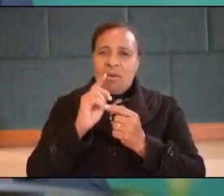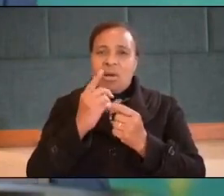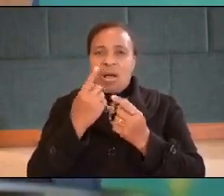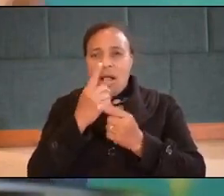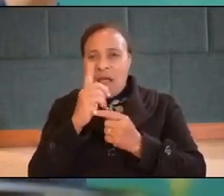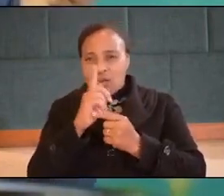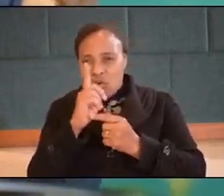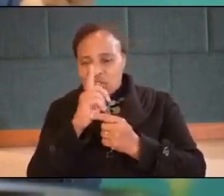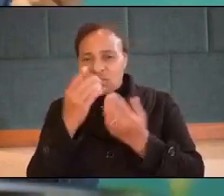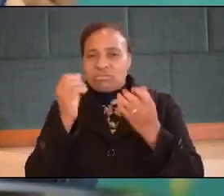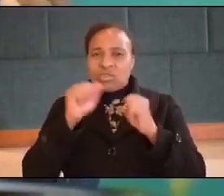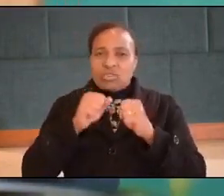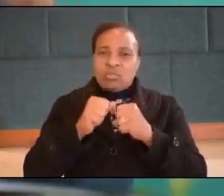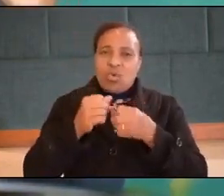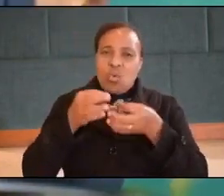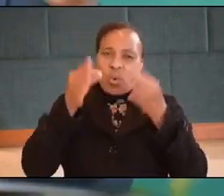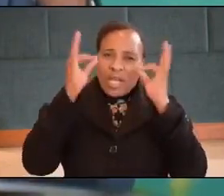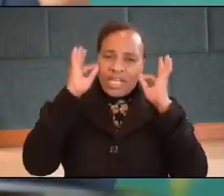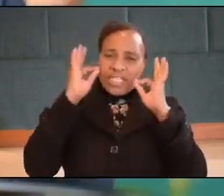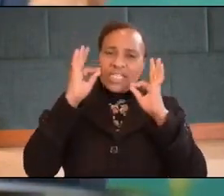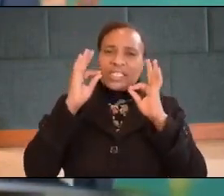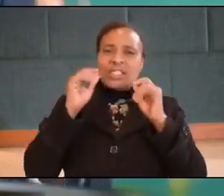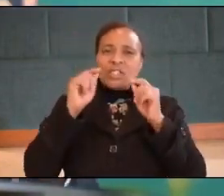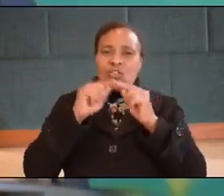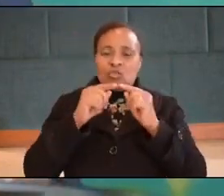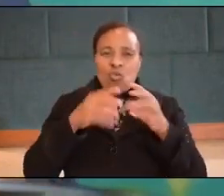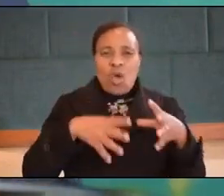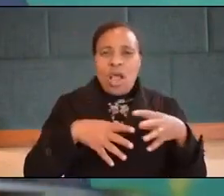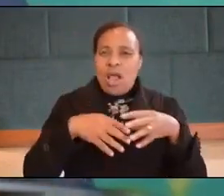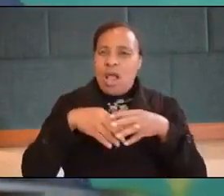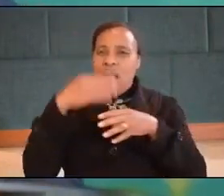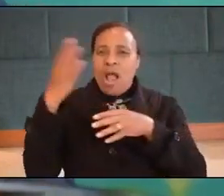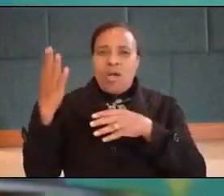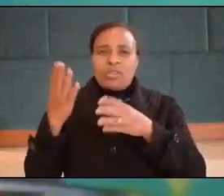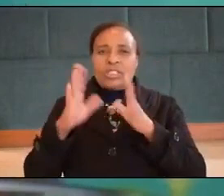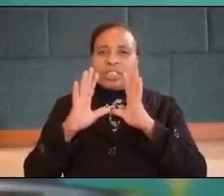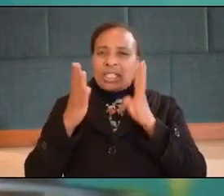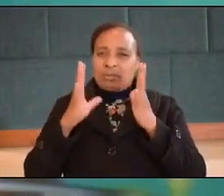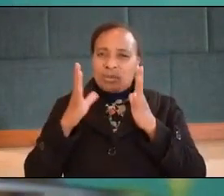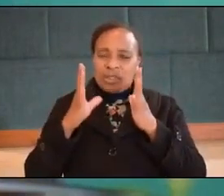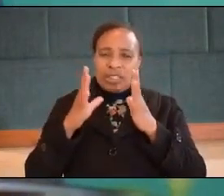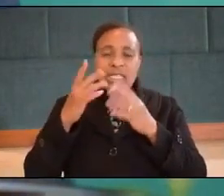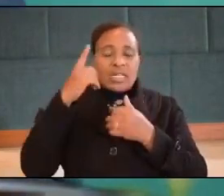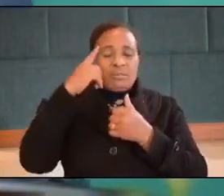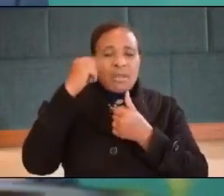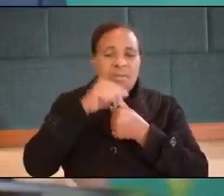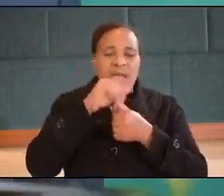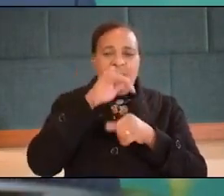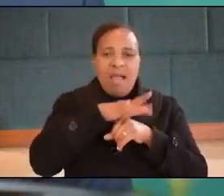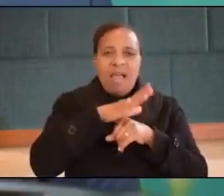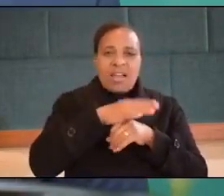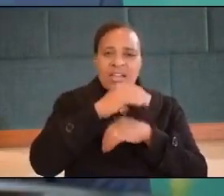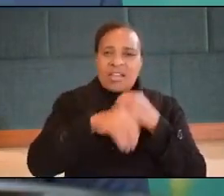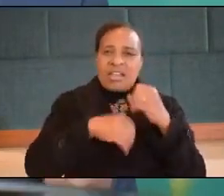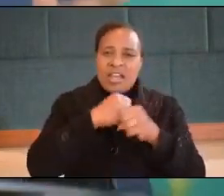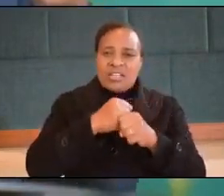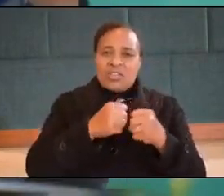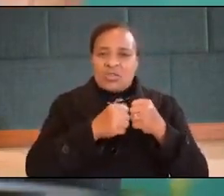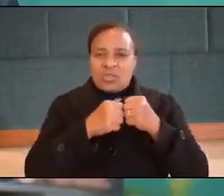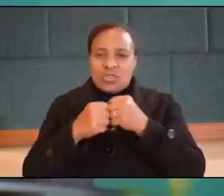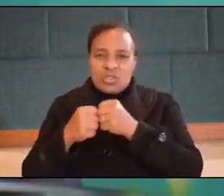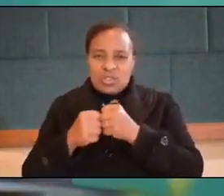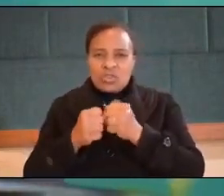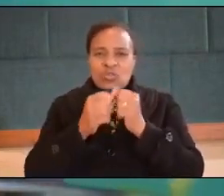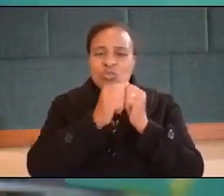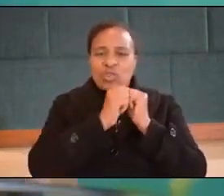and our honeymoon a very exercise you event i remember those early years of struggling together